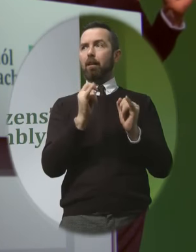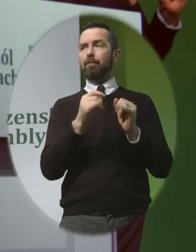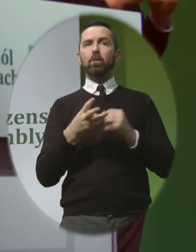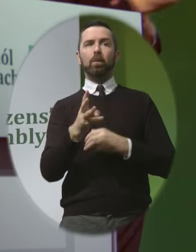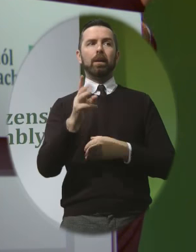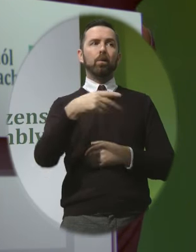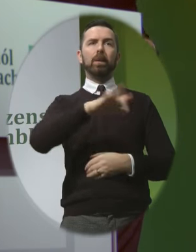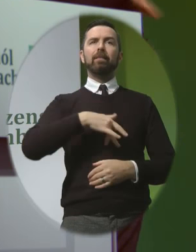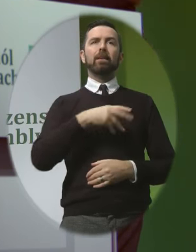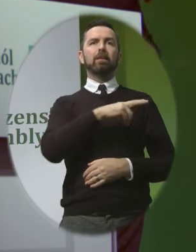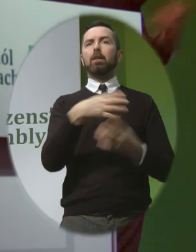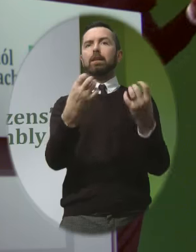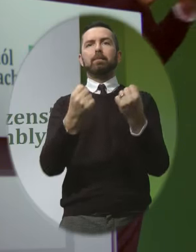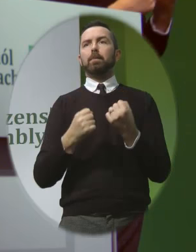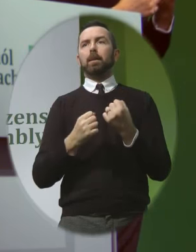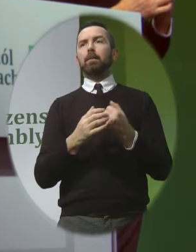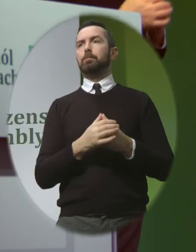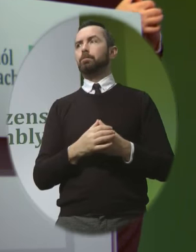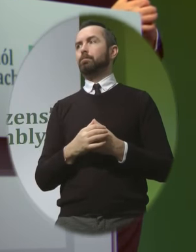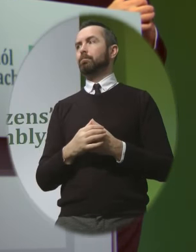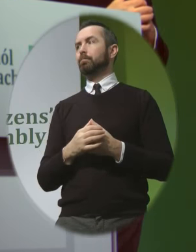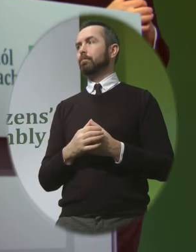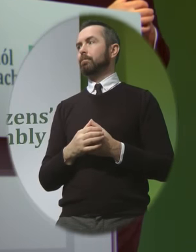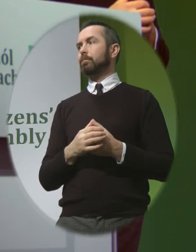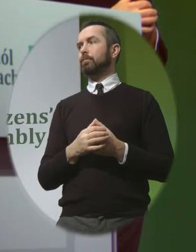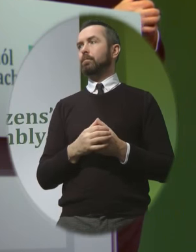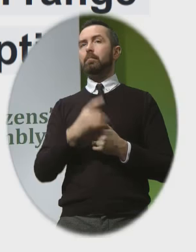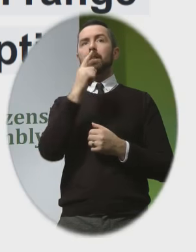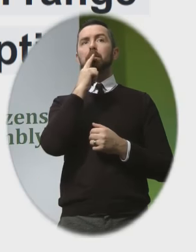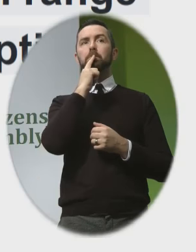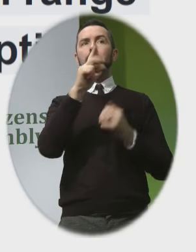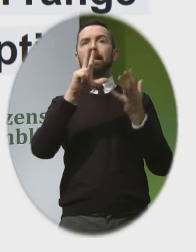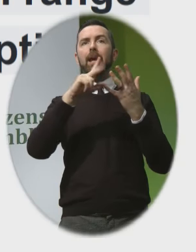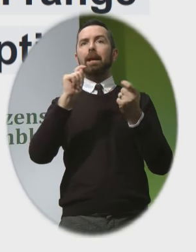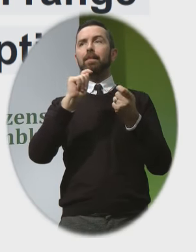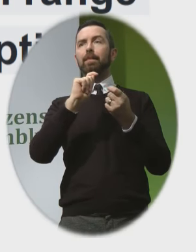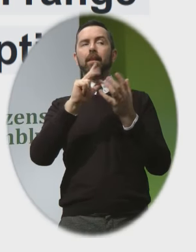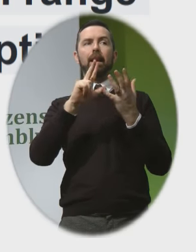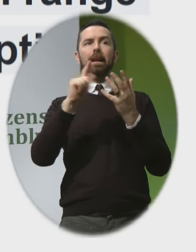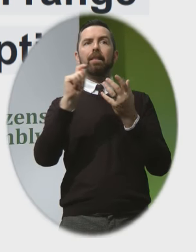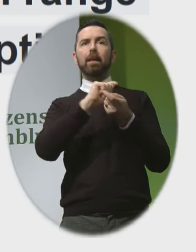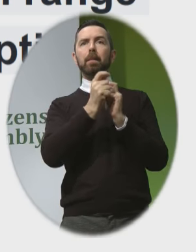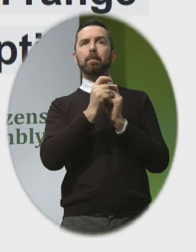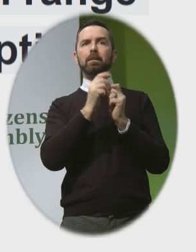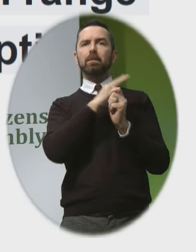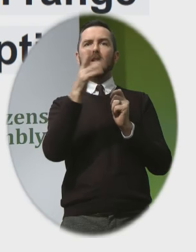unacceptable but the eighth amendment is bigger than the issue of abortion